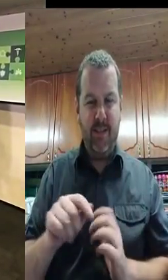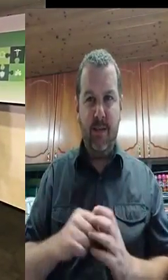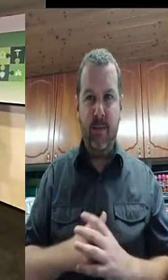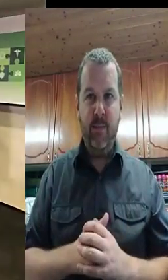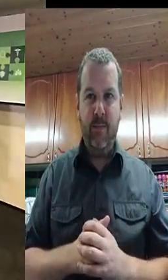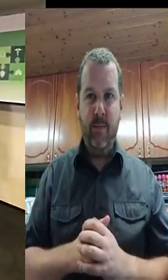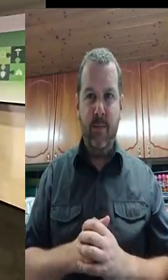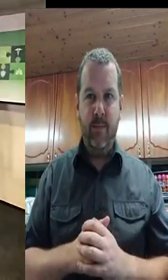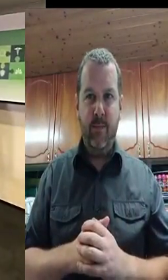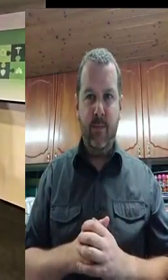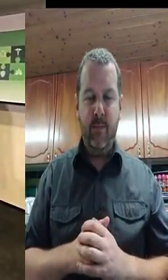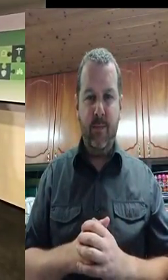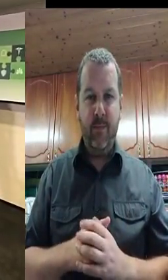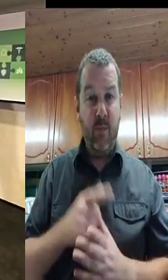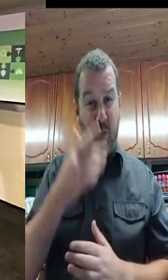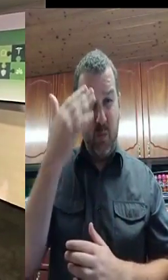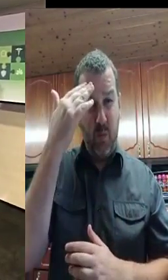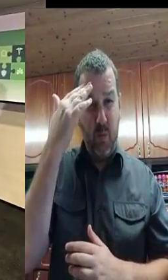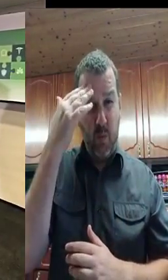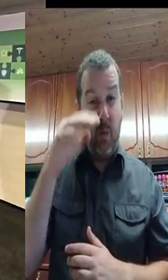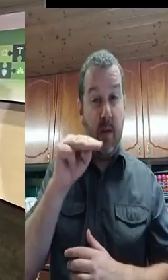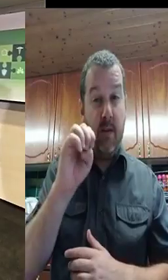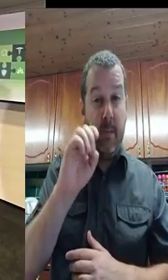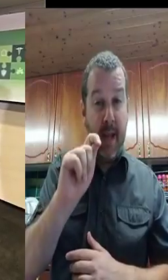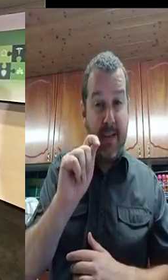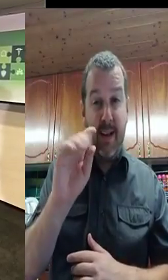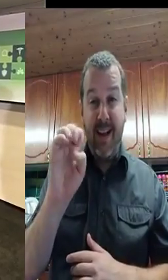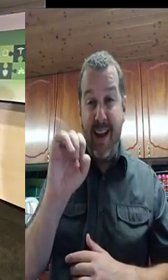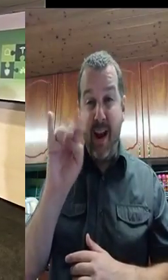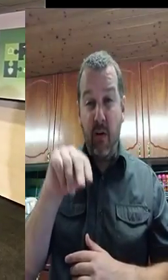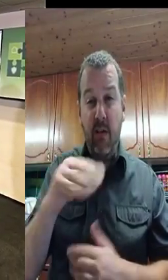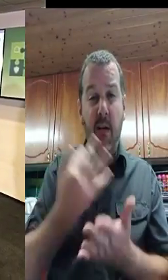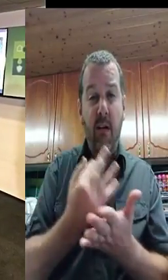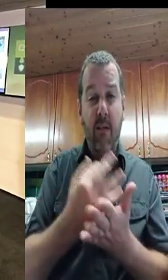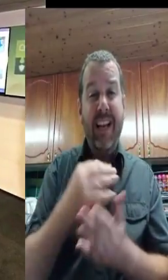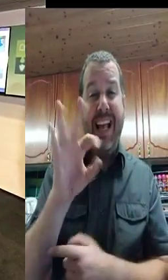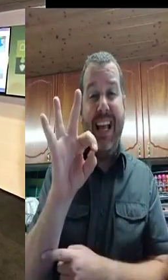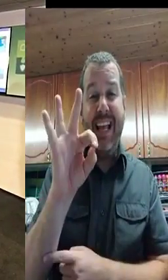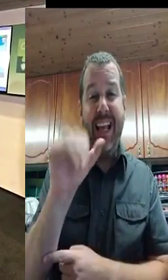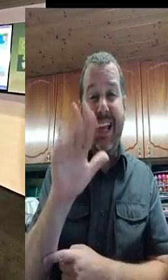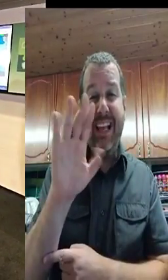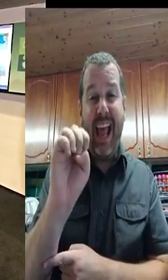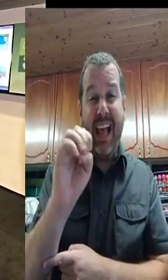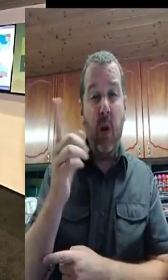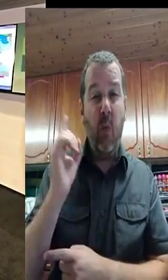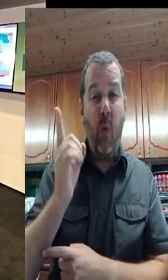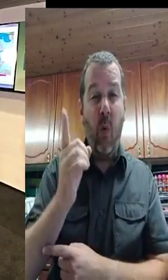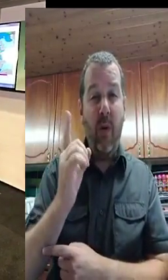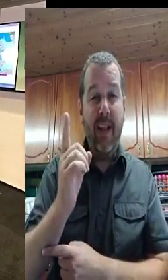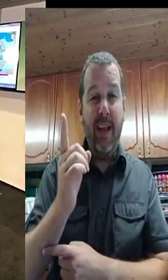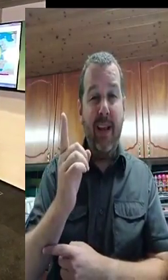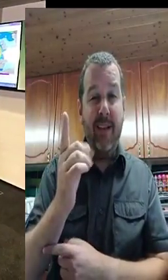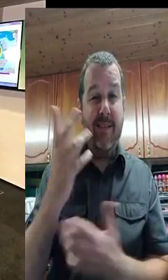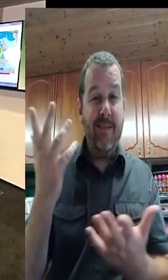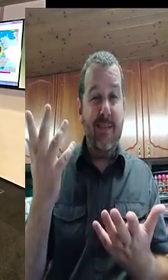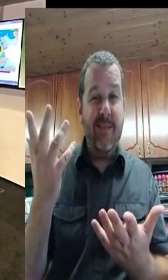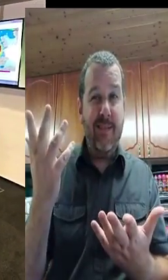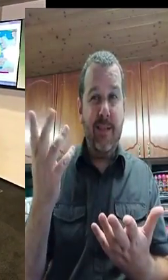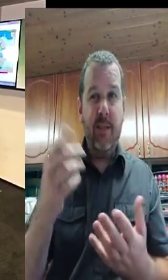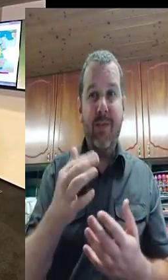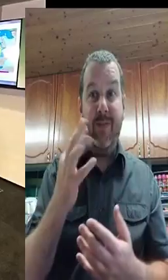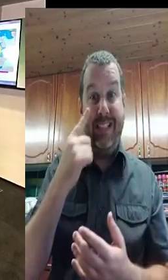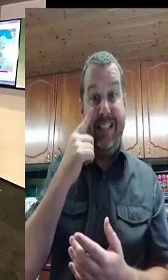So, there's Hurricane Force 12. So, Metairon Sea Area Forecasts have Hurricane Force 12 in our